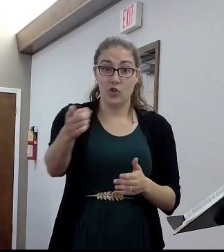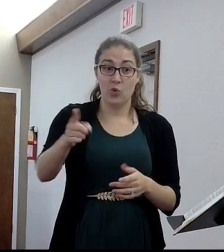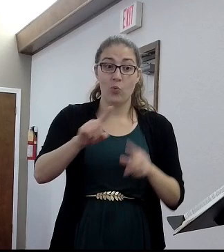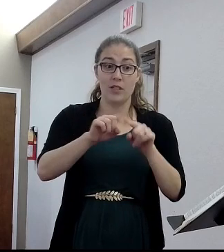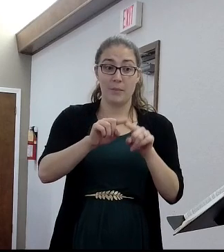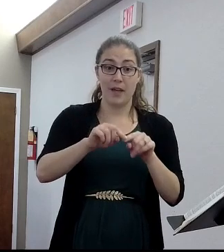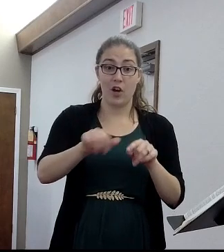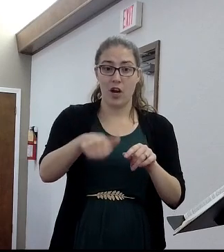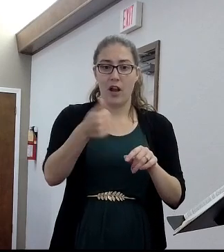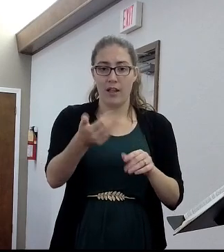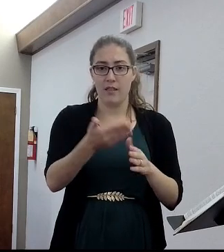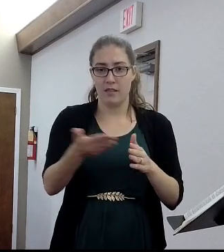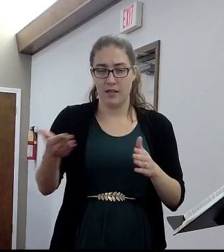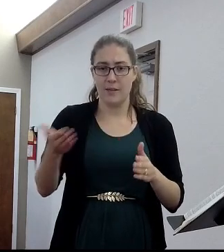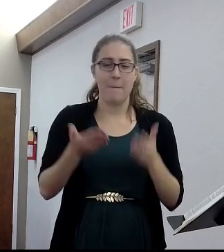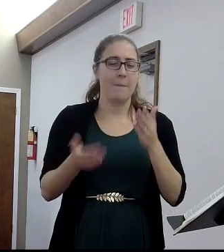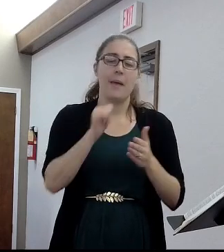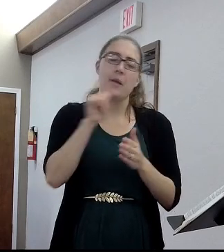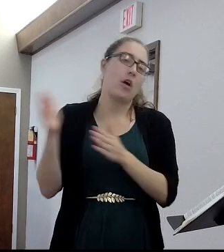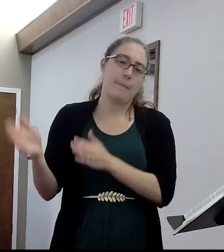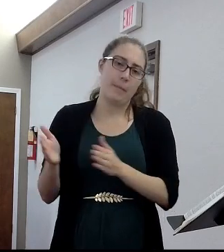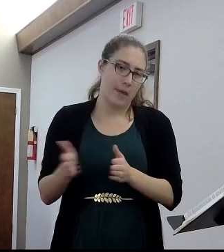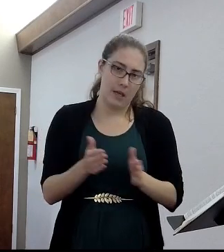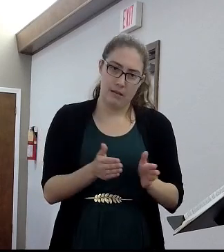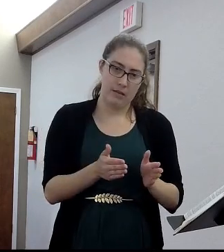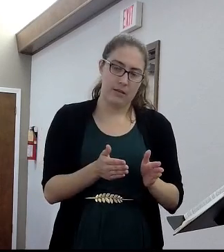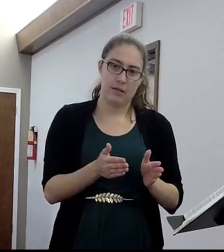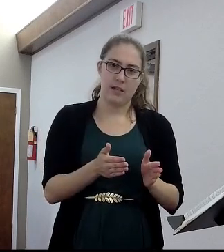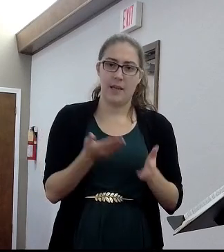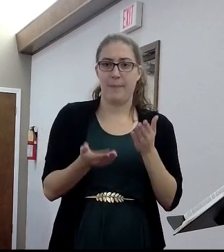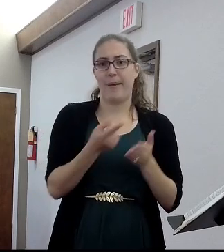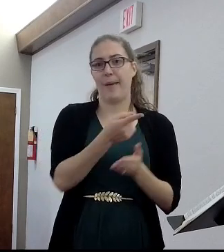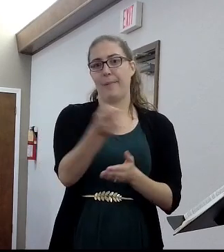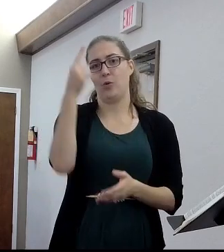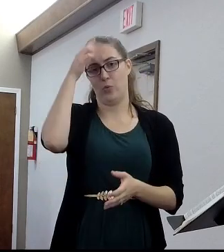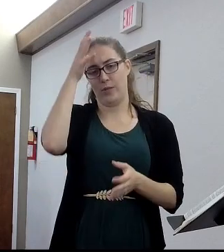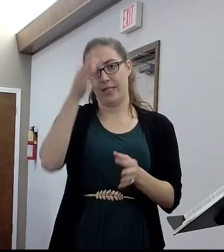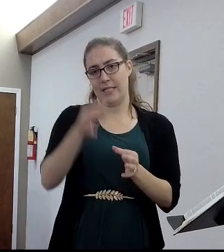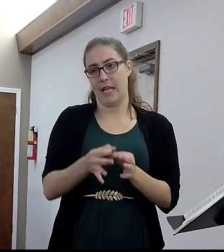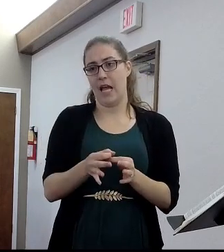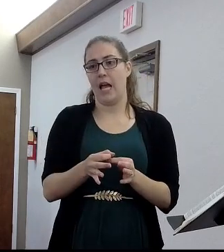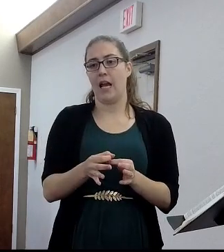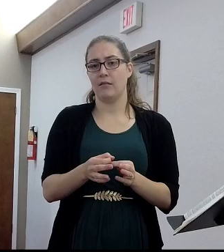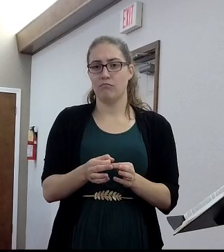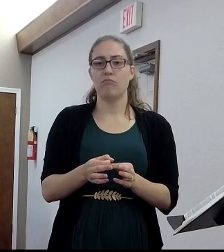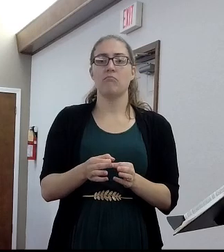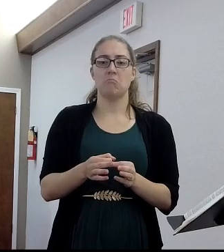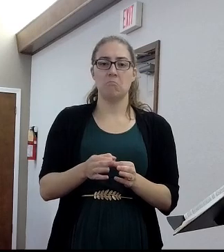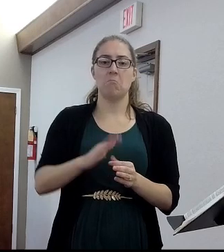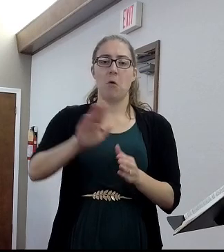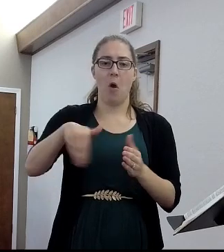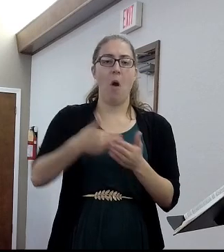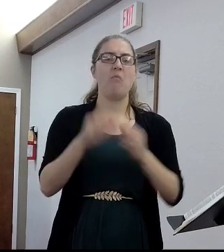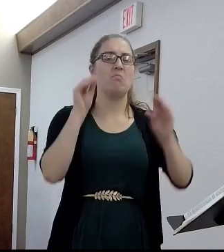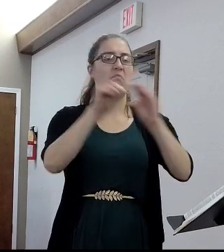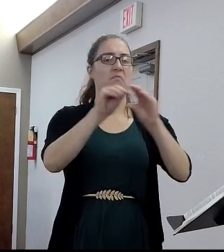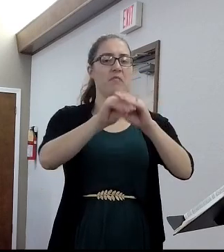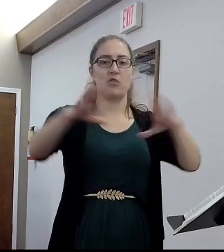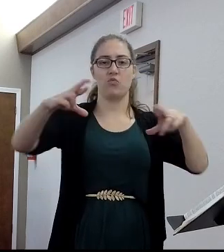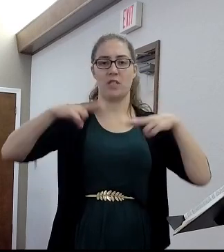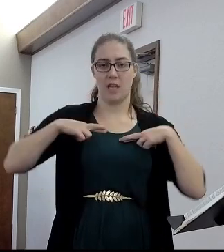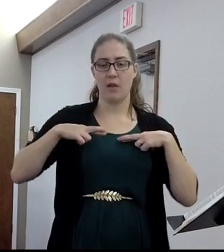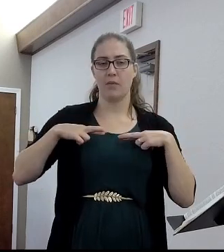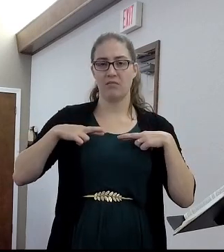else. And it may not be prepping. You may decide you're going to put all of your eggs in the retirement basket. You with me? So that you can